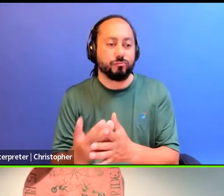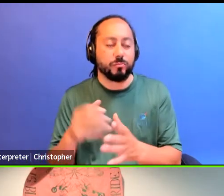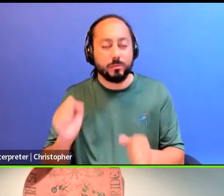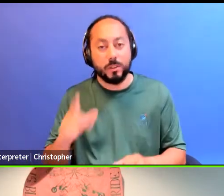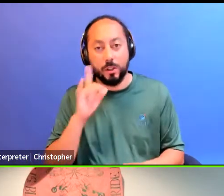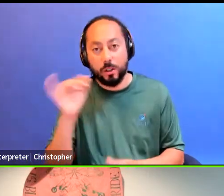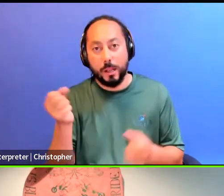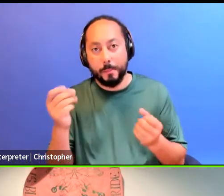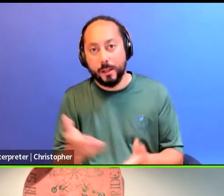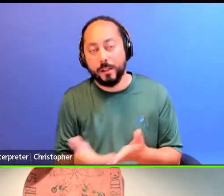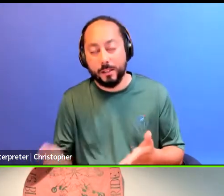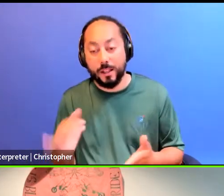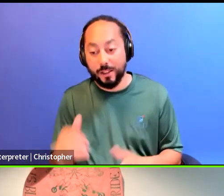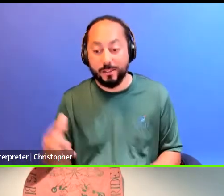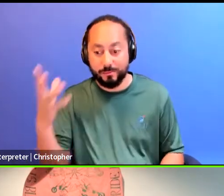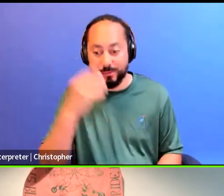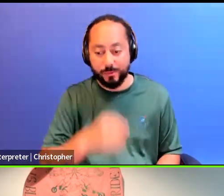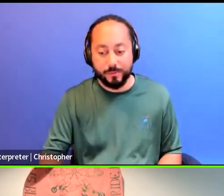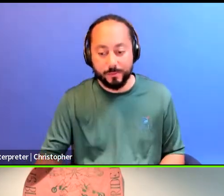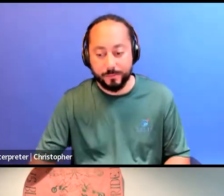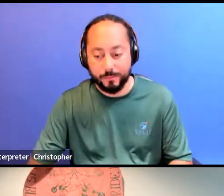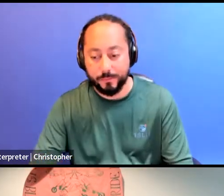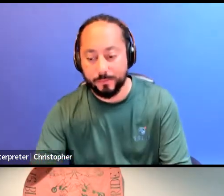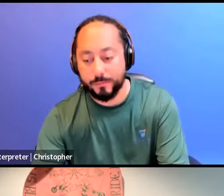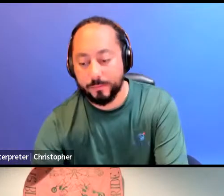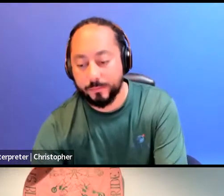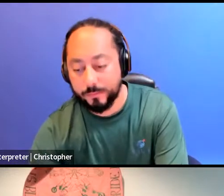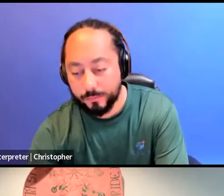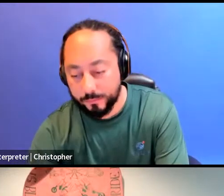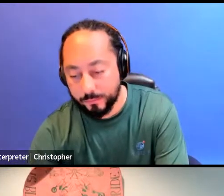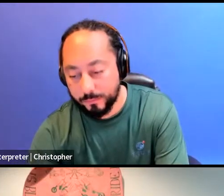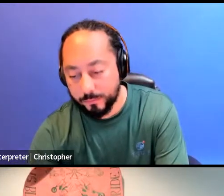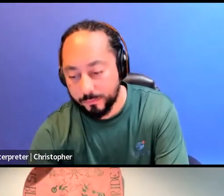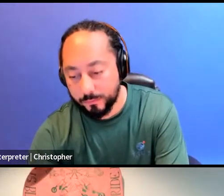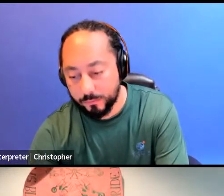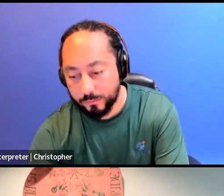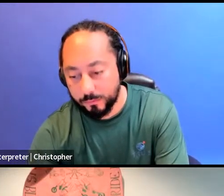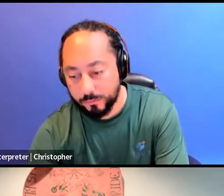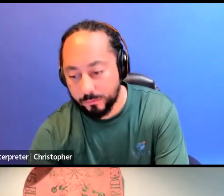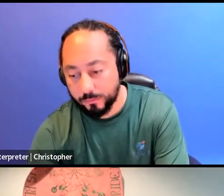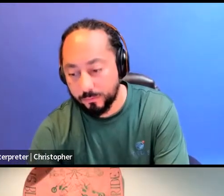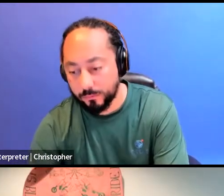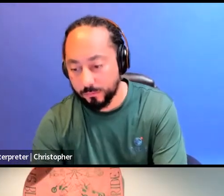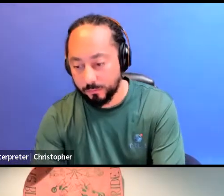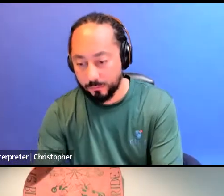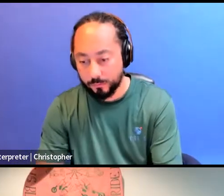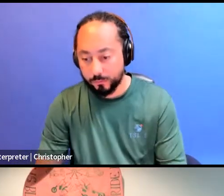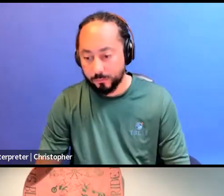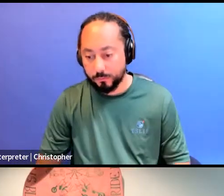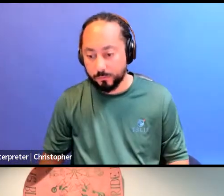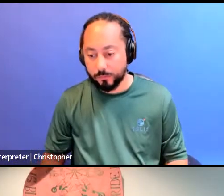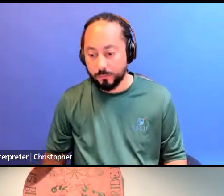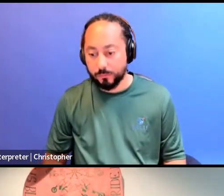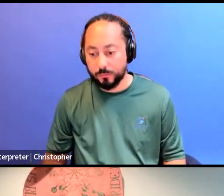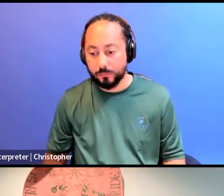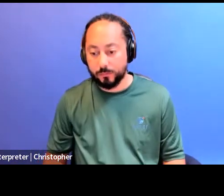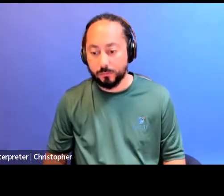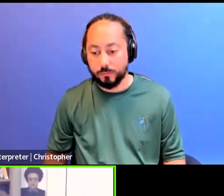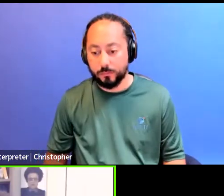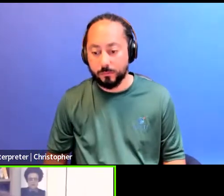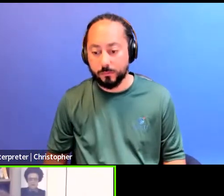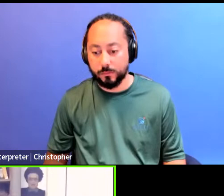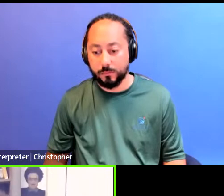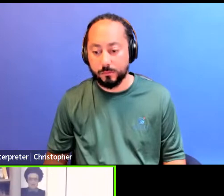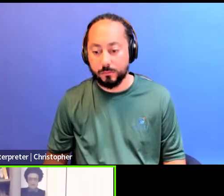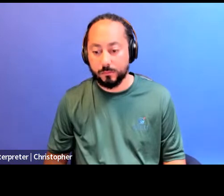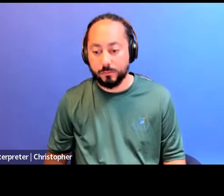And that's actually the beauty of it. Thank you very much, Robin. And I will read Brianna's piece. She had to